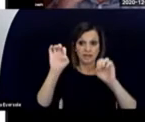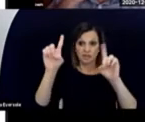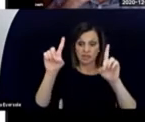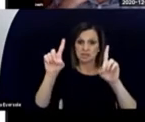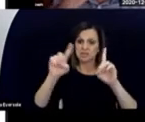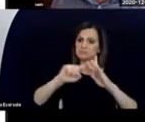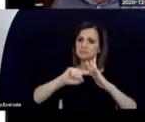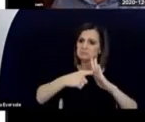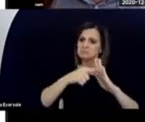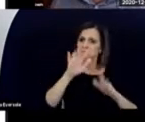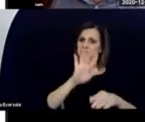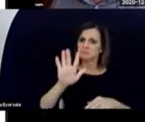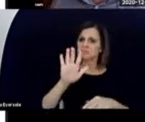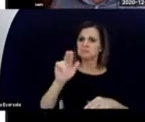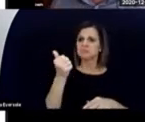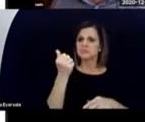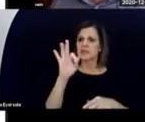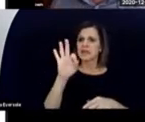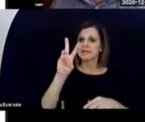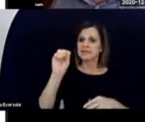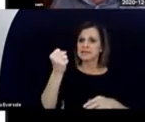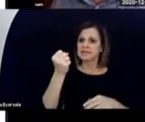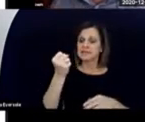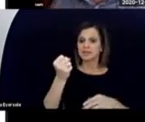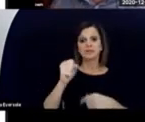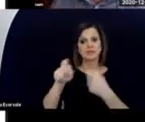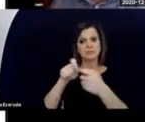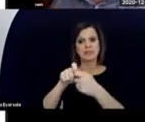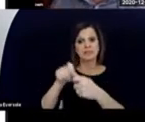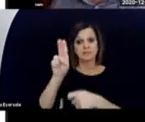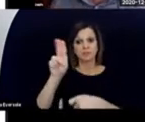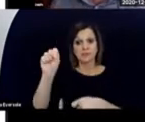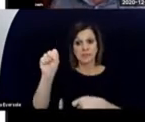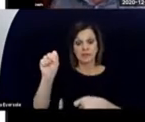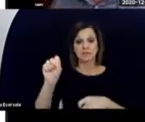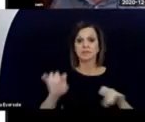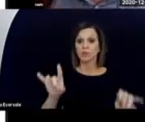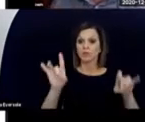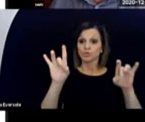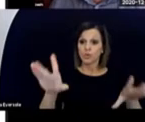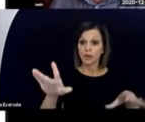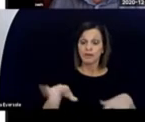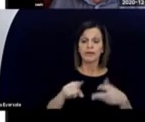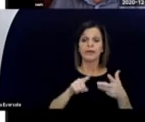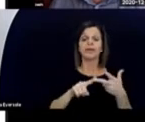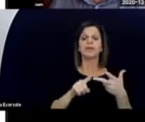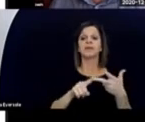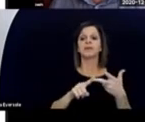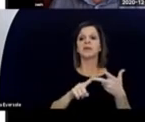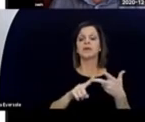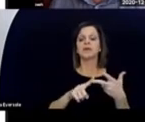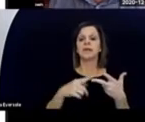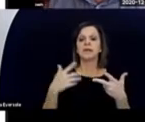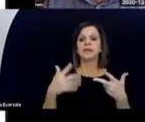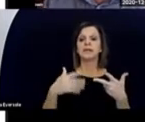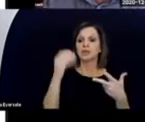certainly in the United States, in Australia, and in